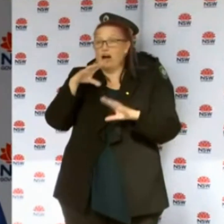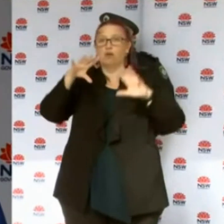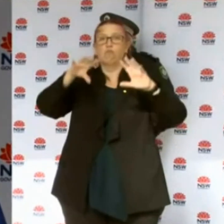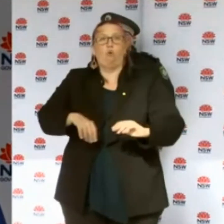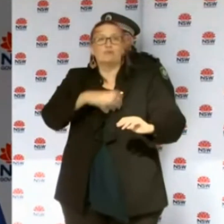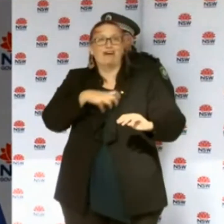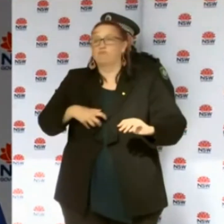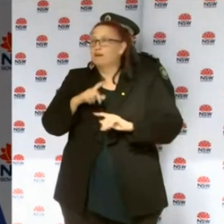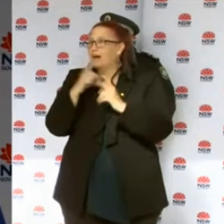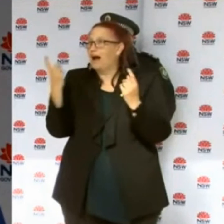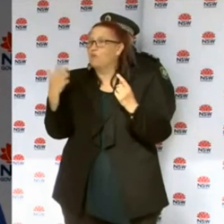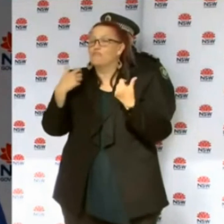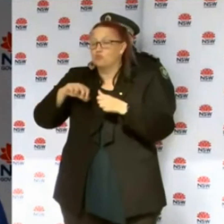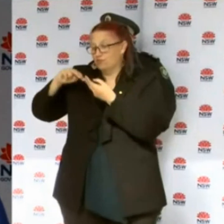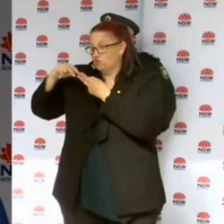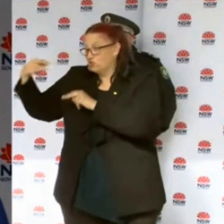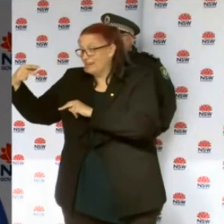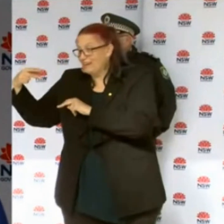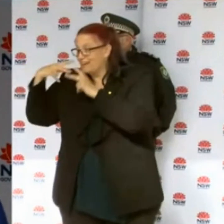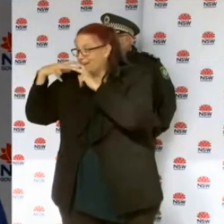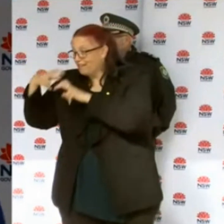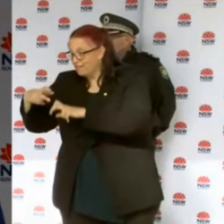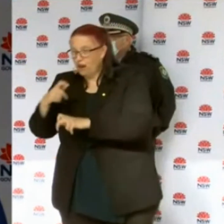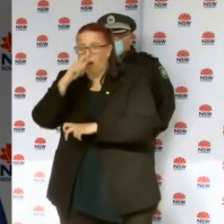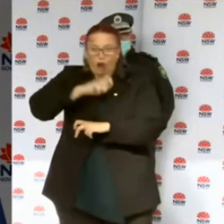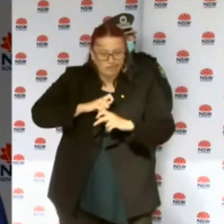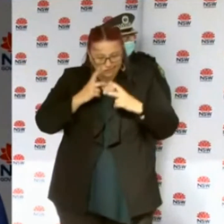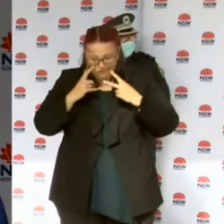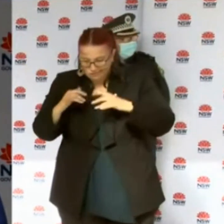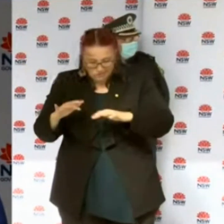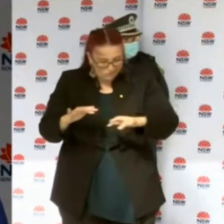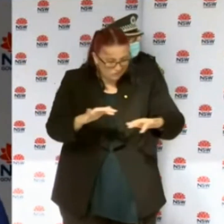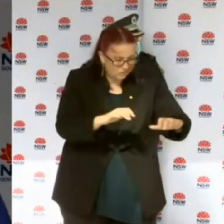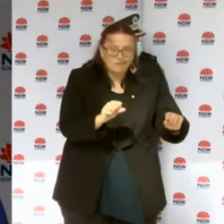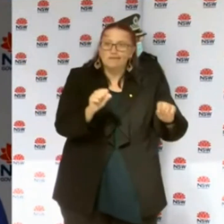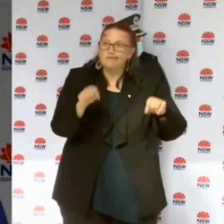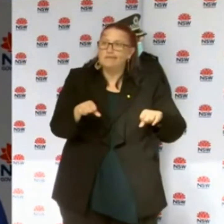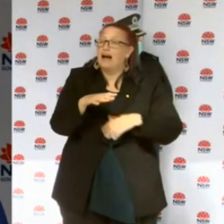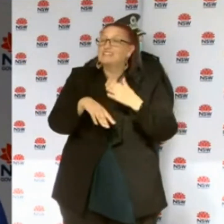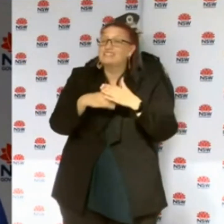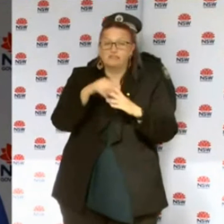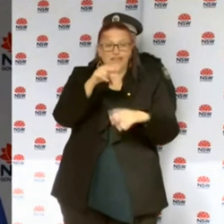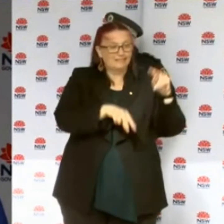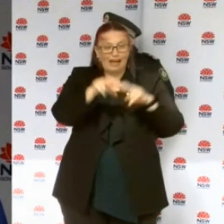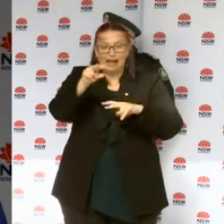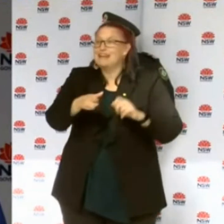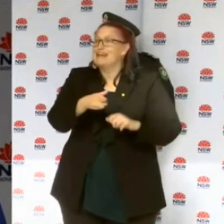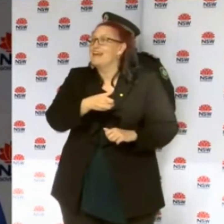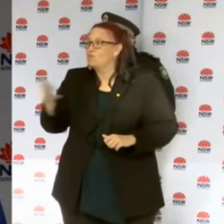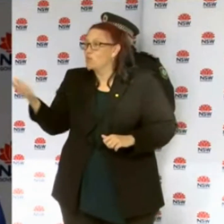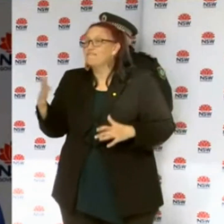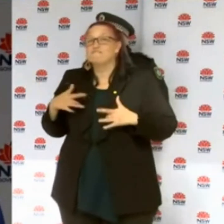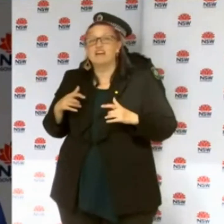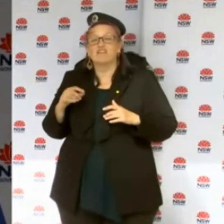where we've used the GeneXpert technology to allow us to be confident, till we assess the movements of all of the individuals, to